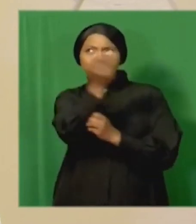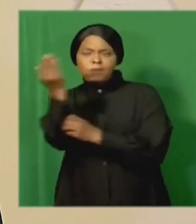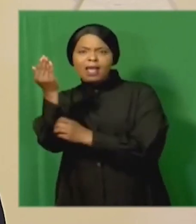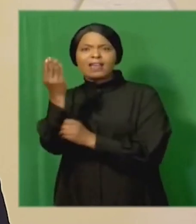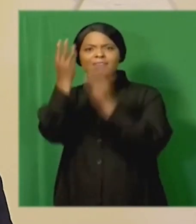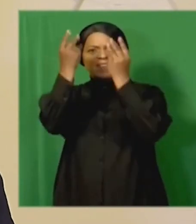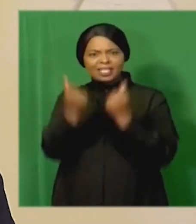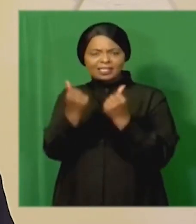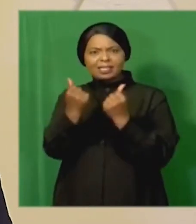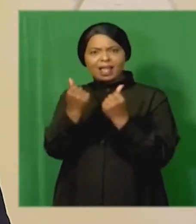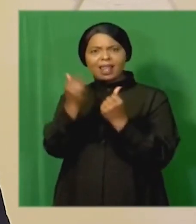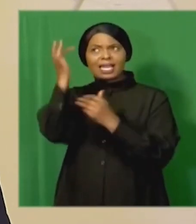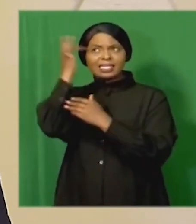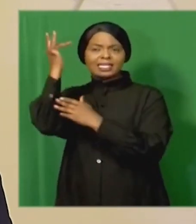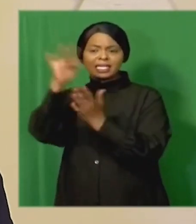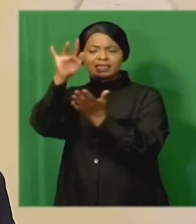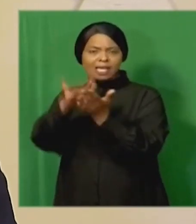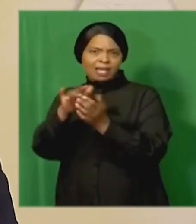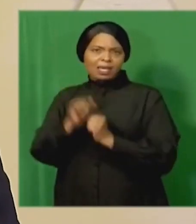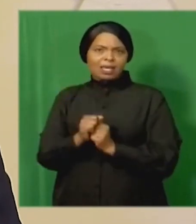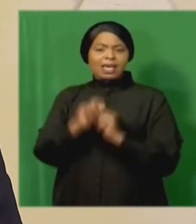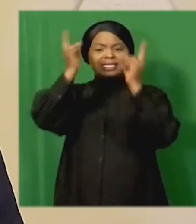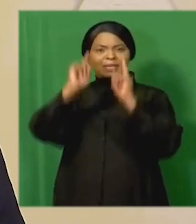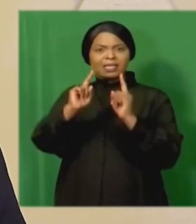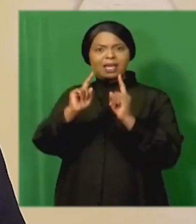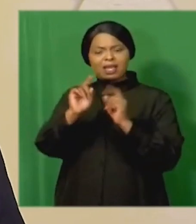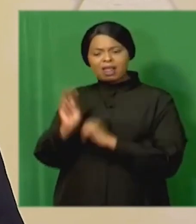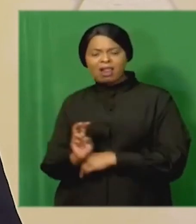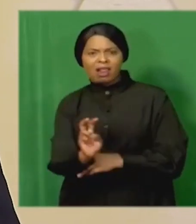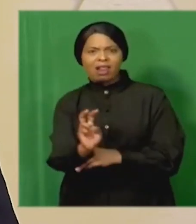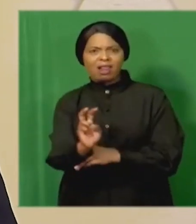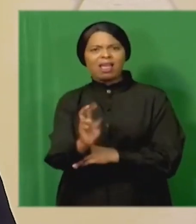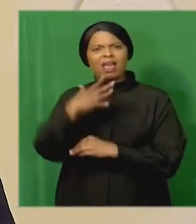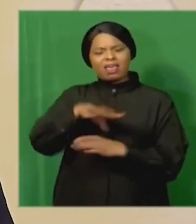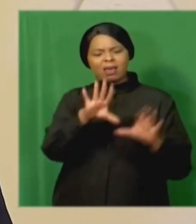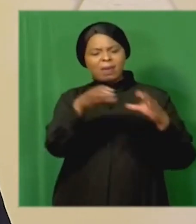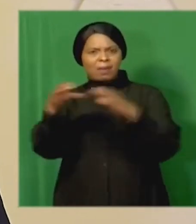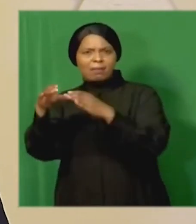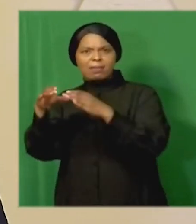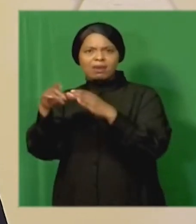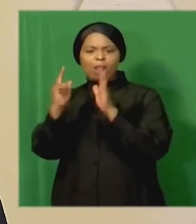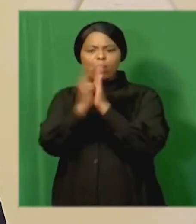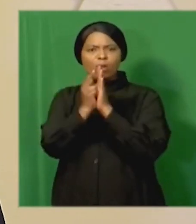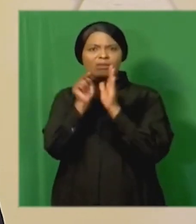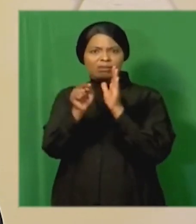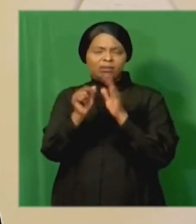Financial Intelligence Center the Special Investigating Unit and other important agencies